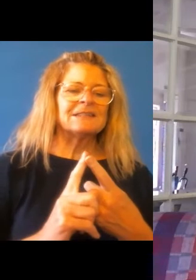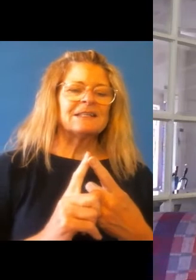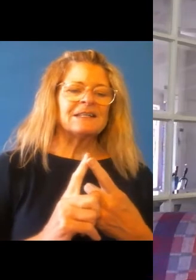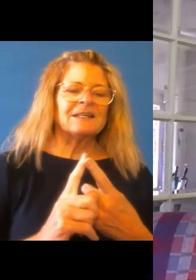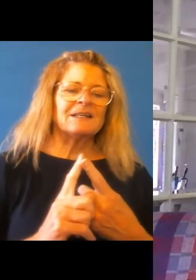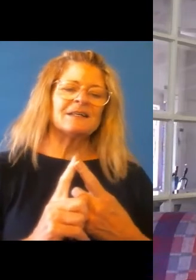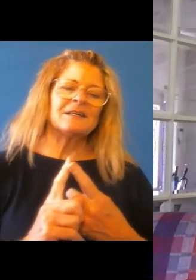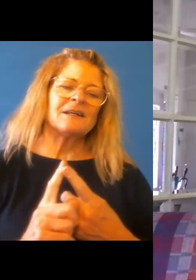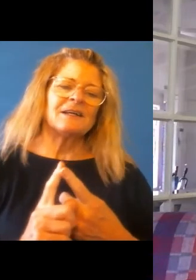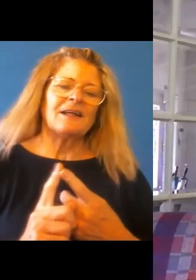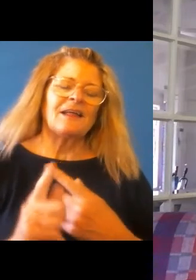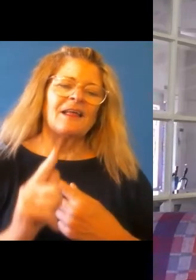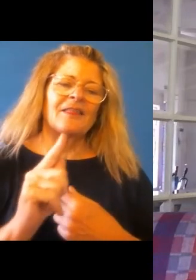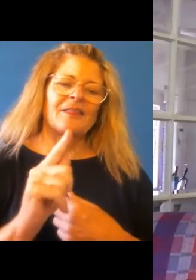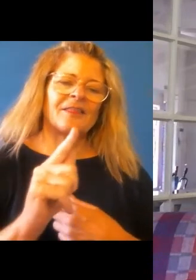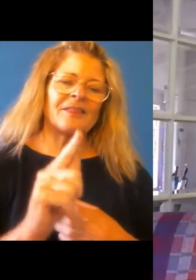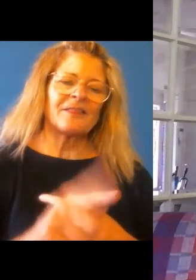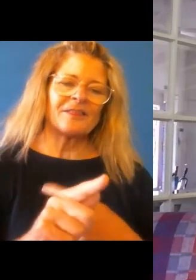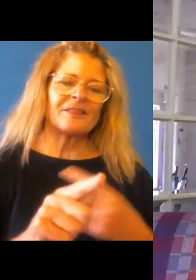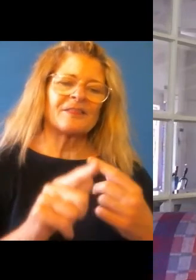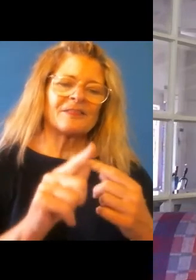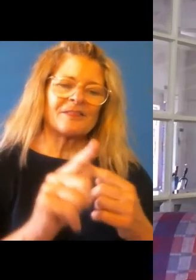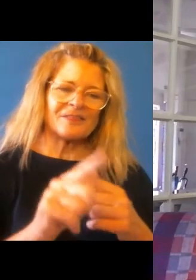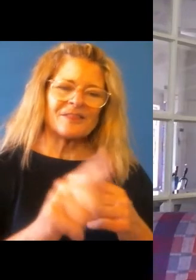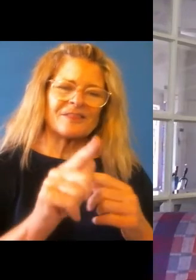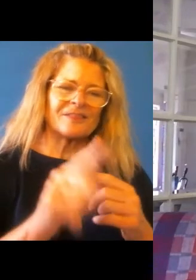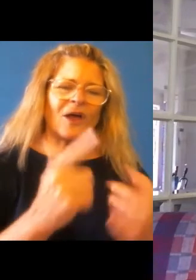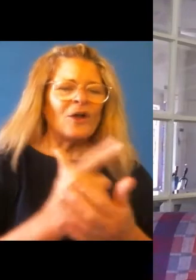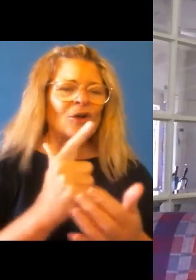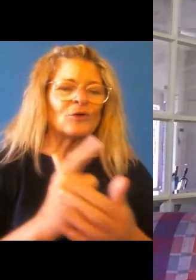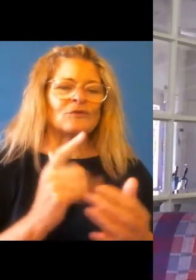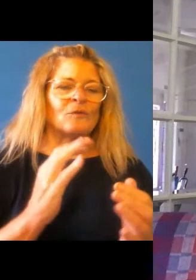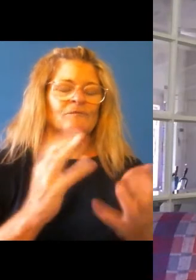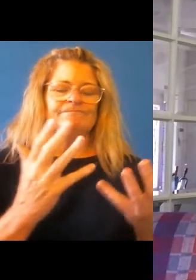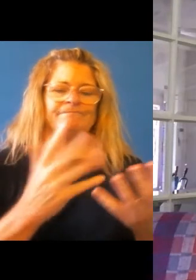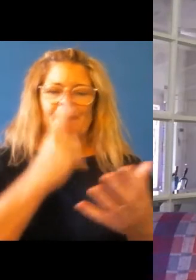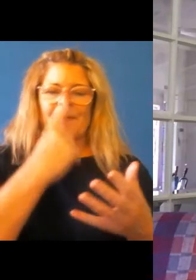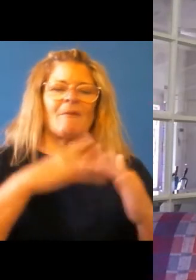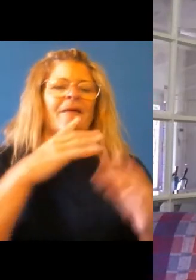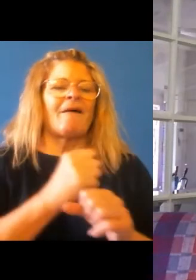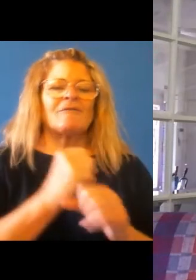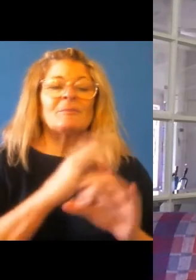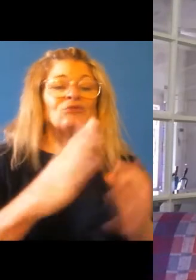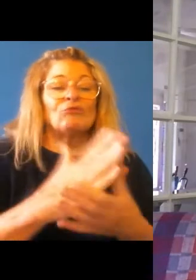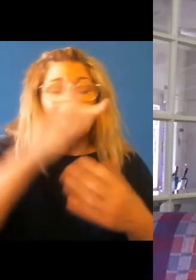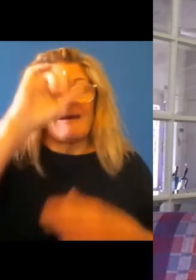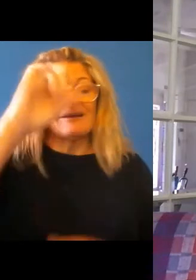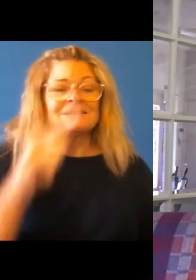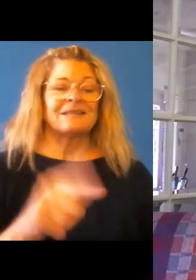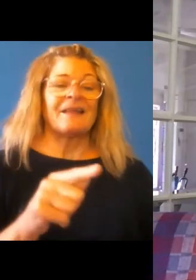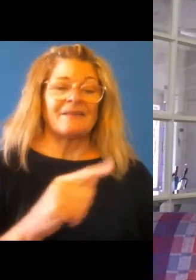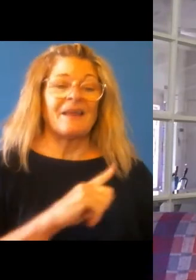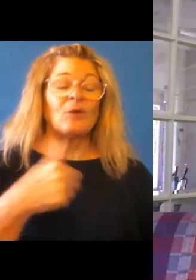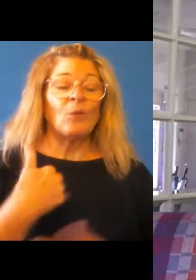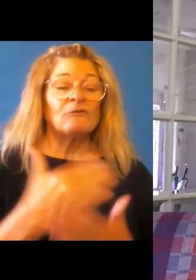with, I would argue that many ministers, uh, don't have that understanding. We are so fortunate at the moment that, that our minister for